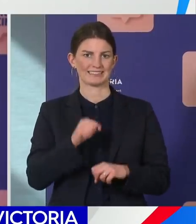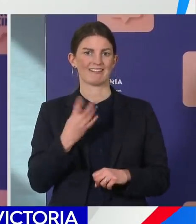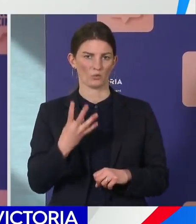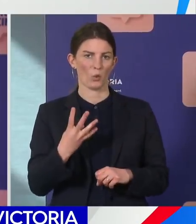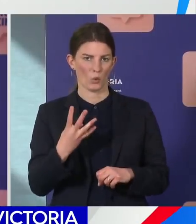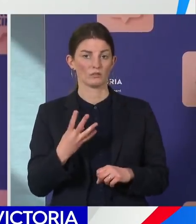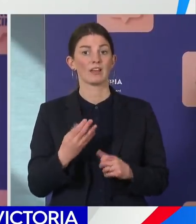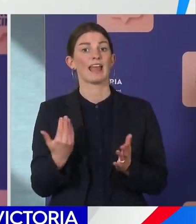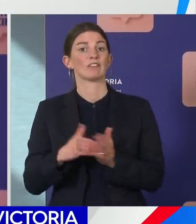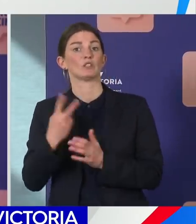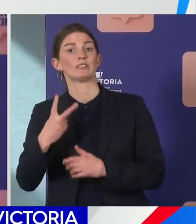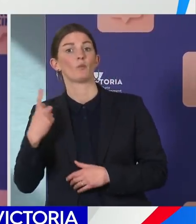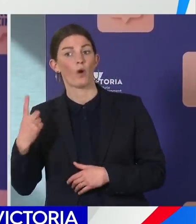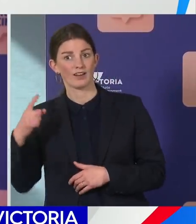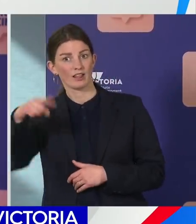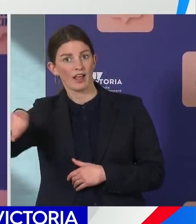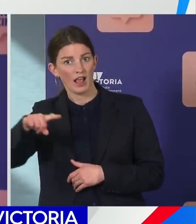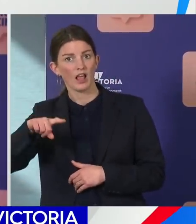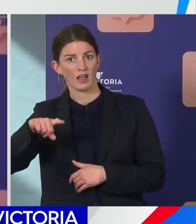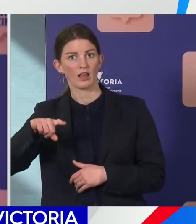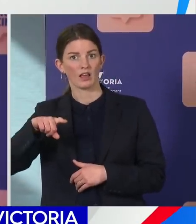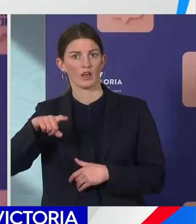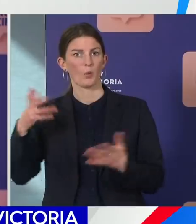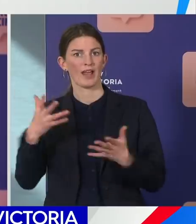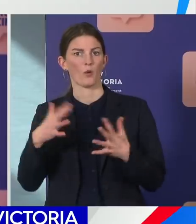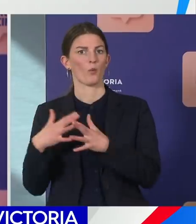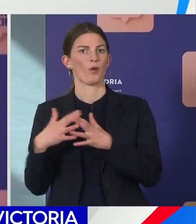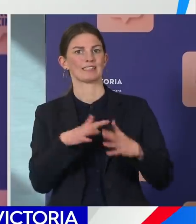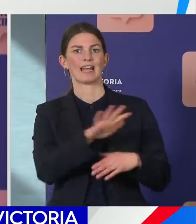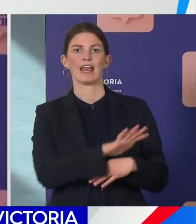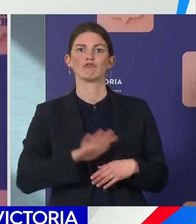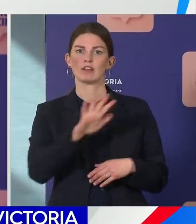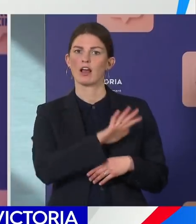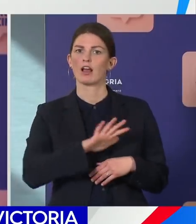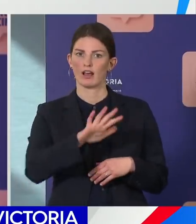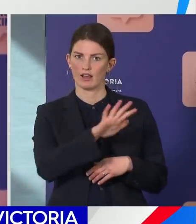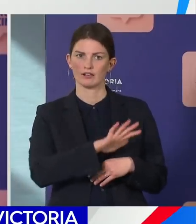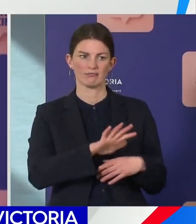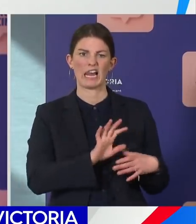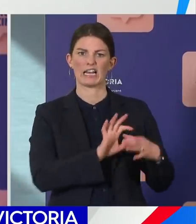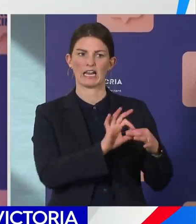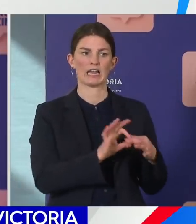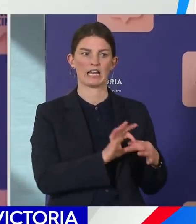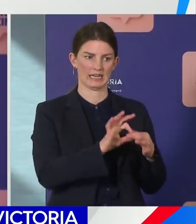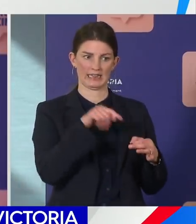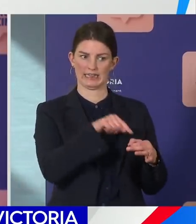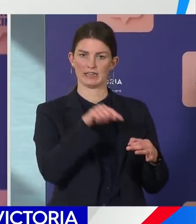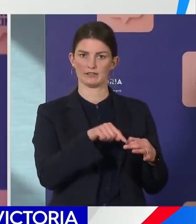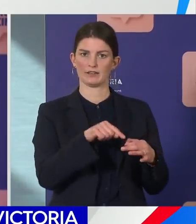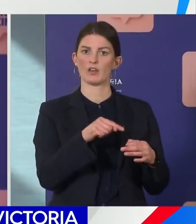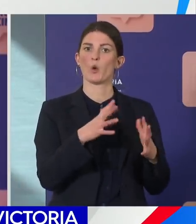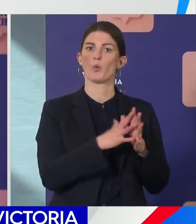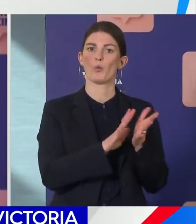21 cases are associated or are located in the western suburbs and linked to the western suburbs clusters, including nine in Wyndham,